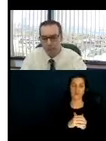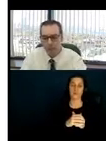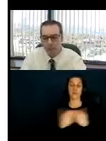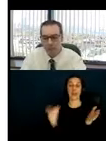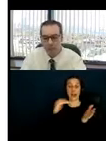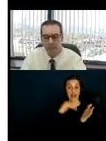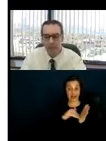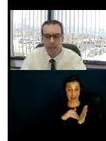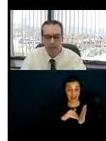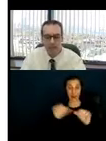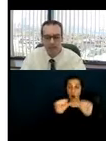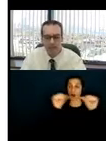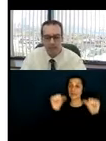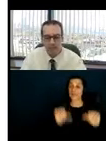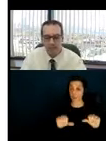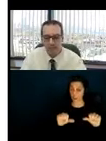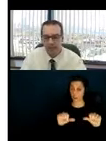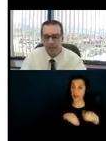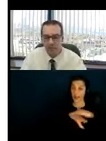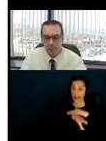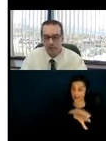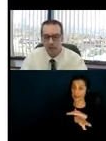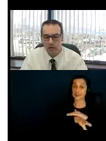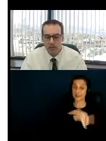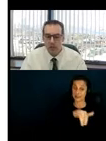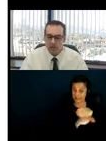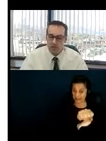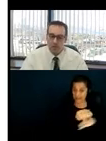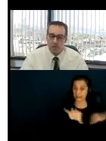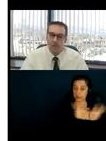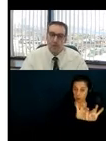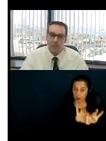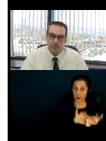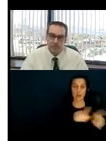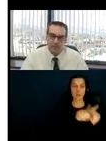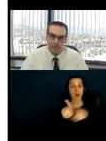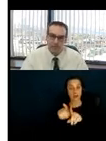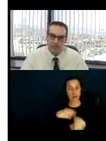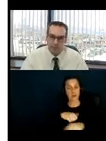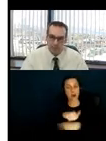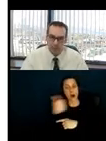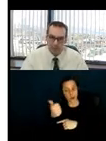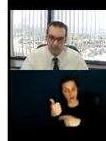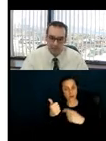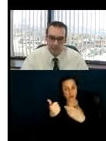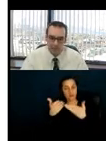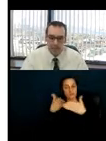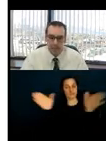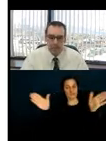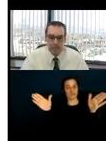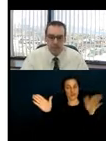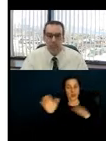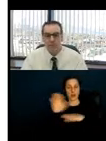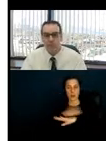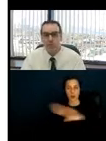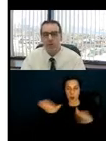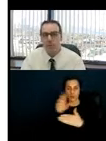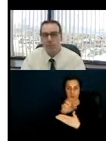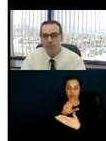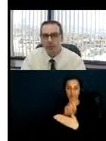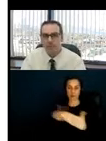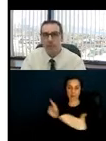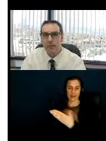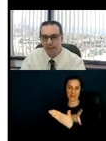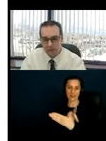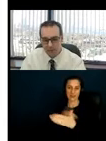we would be remiss if we didn't also mention some of the ADA overarching non-discrimination obligations that apply to this scenario, as well as ensuring